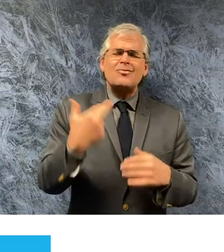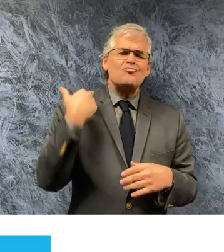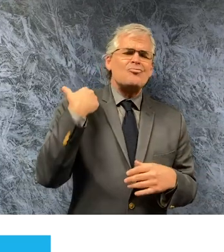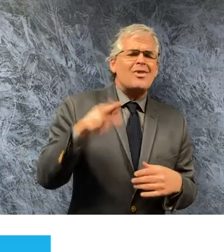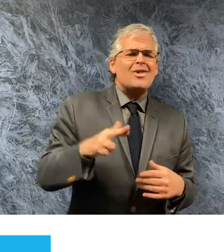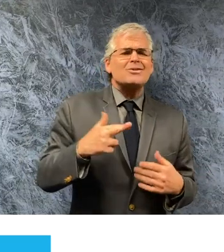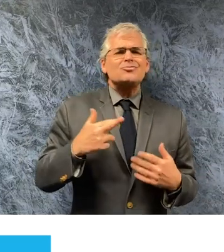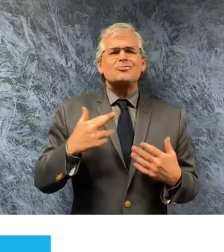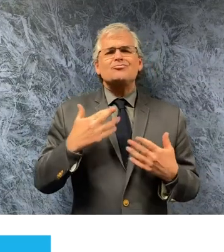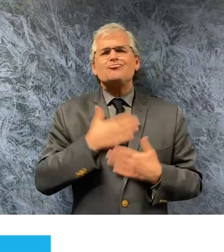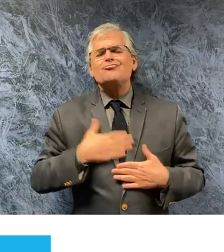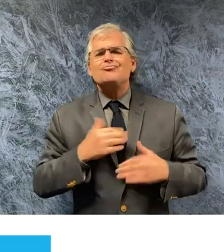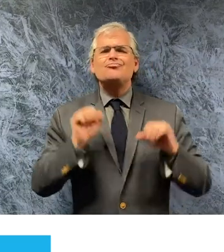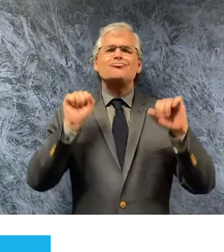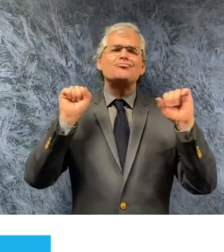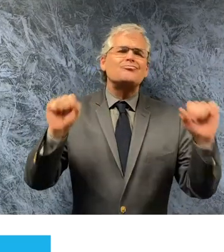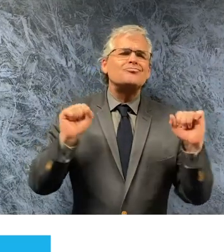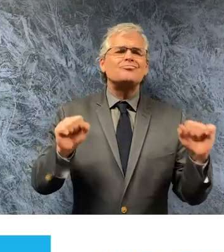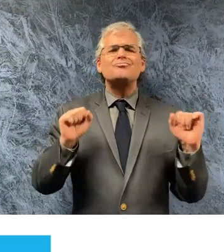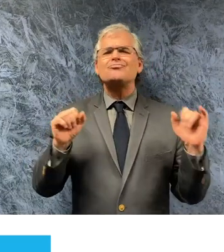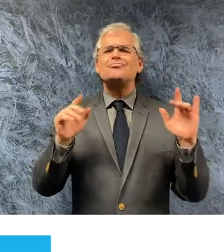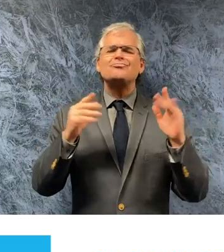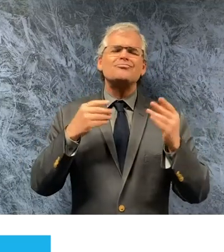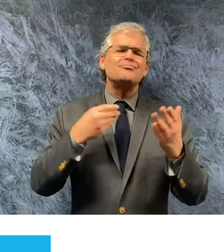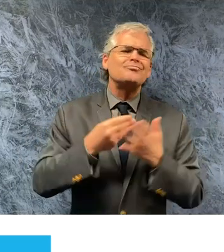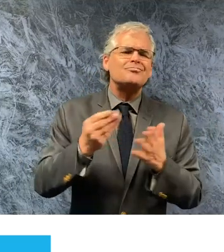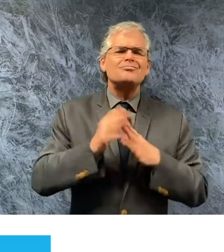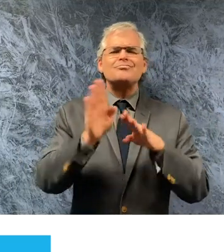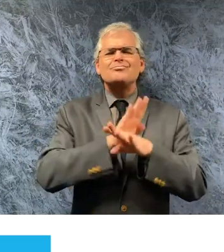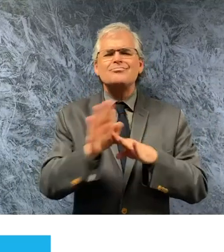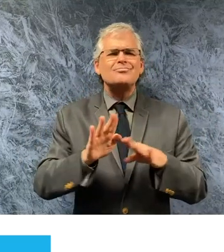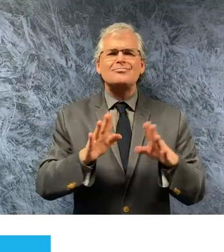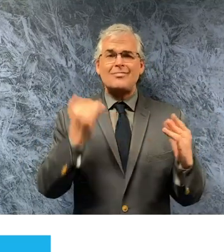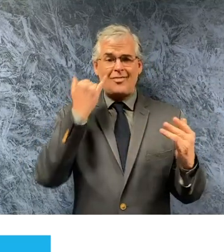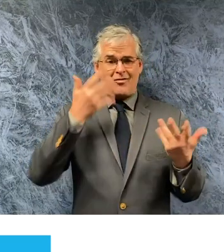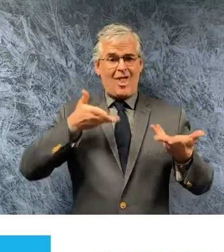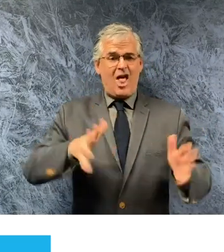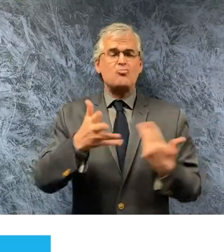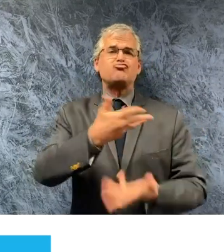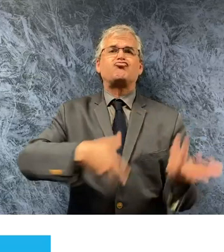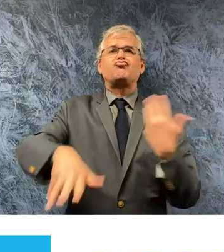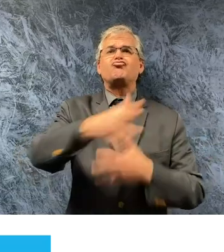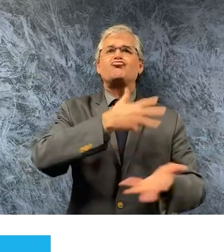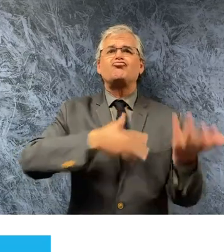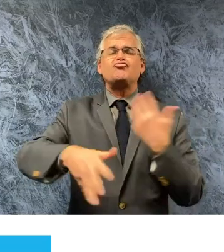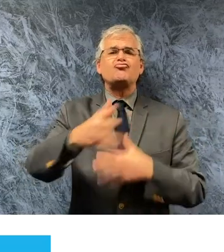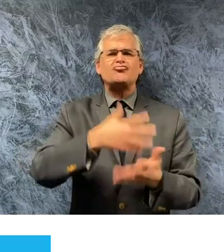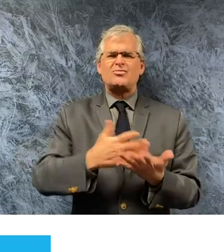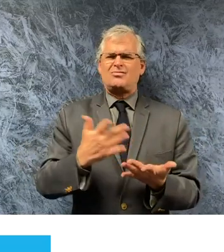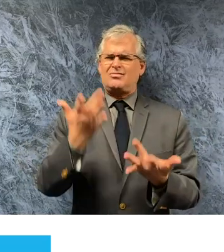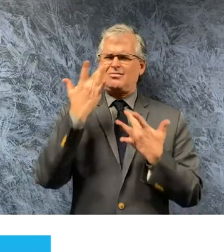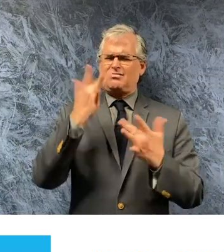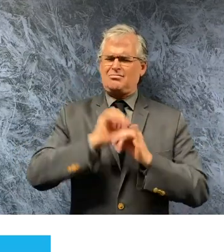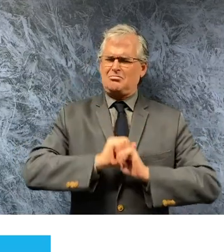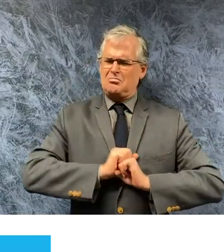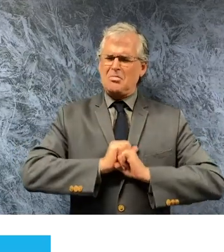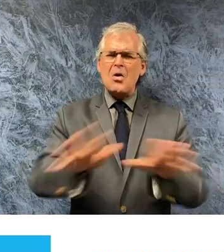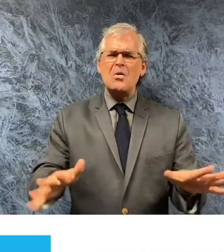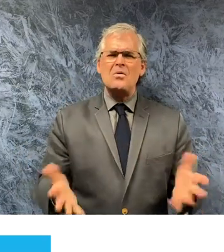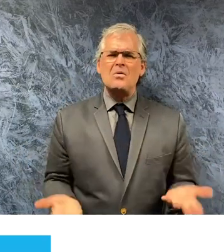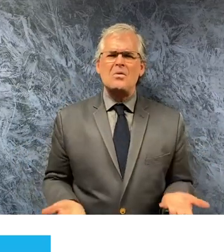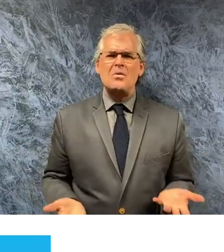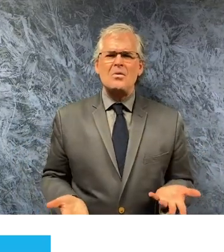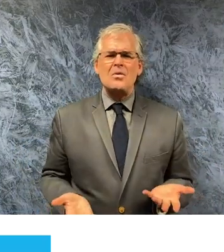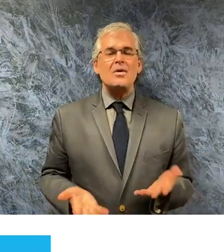is an invitation for disease to do its worst that's why this new directive makes it clear that places